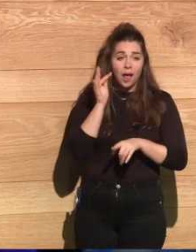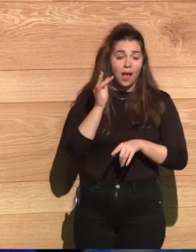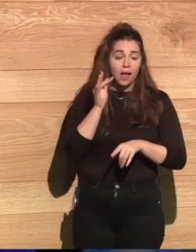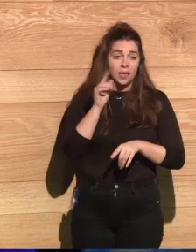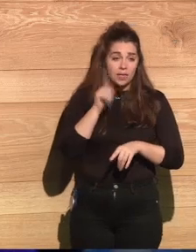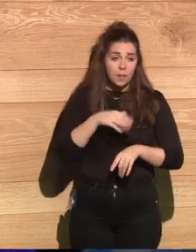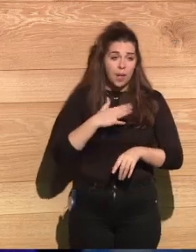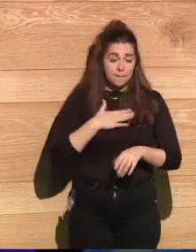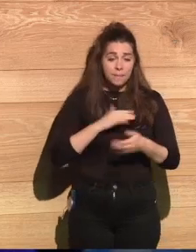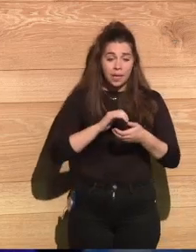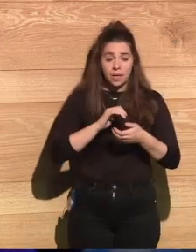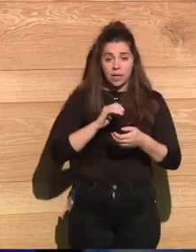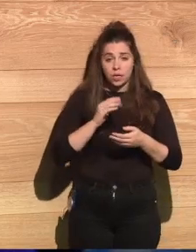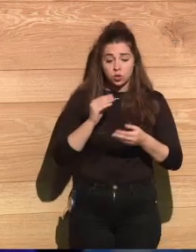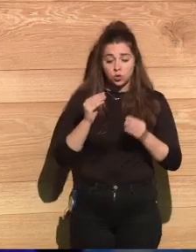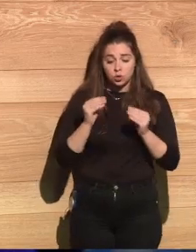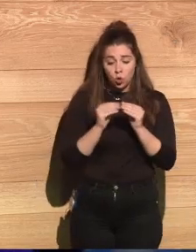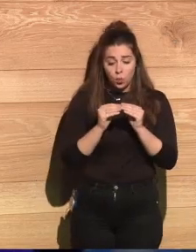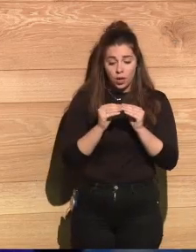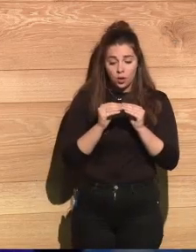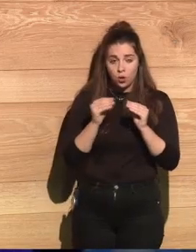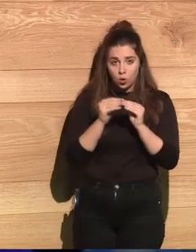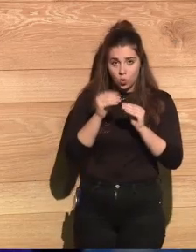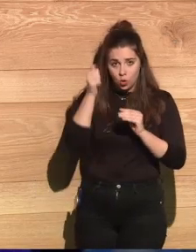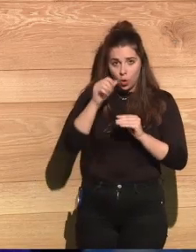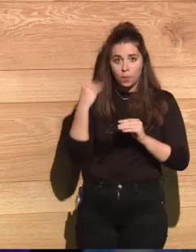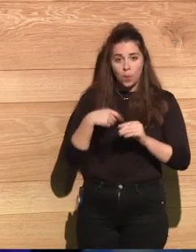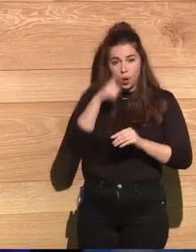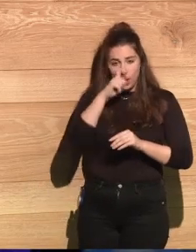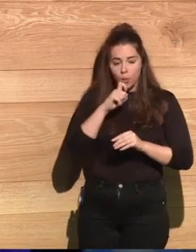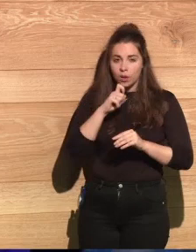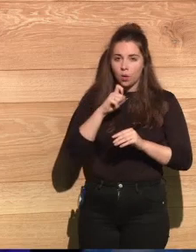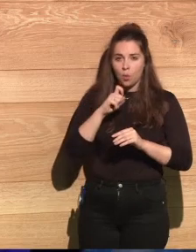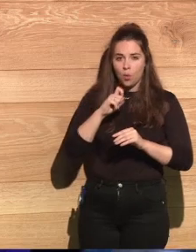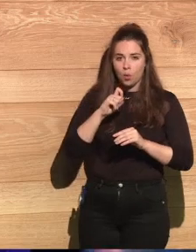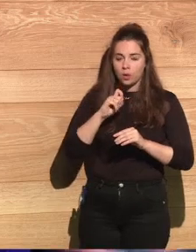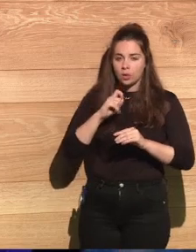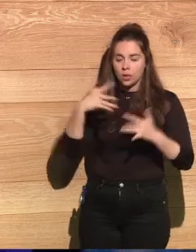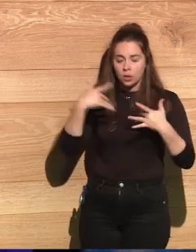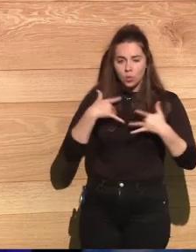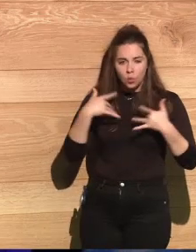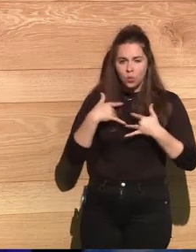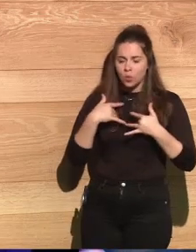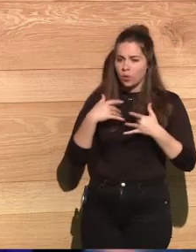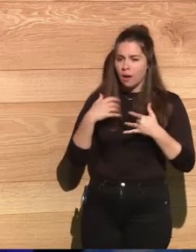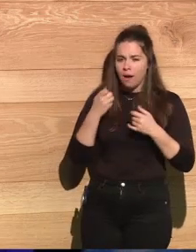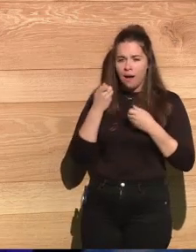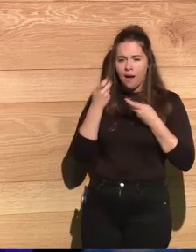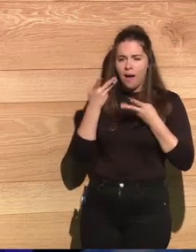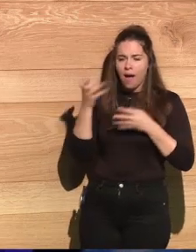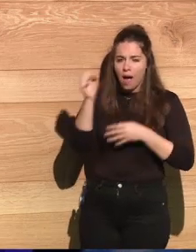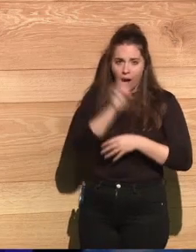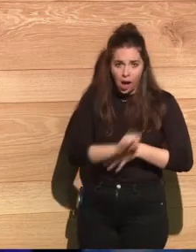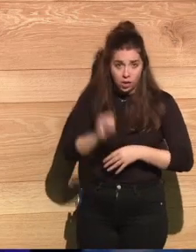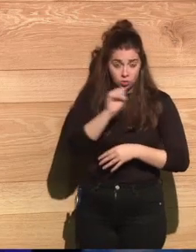memory troubled me for many years. What kind of human being am I? My dear sister and her